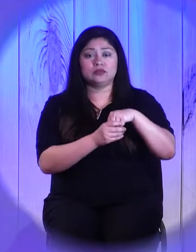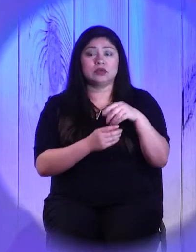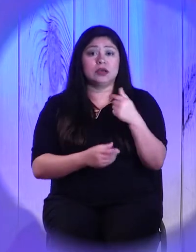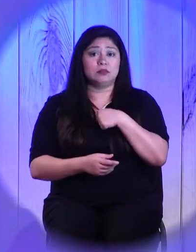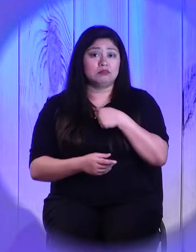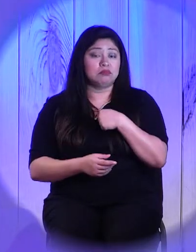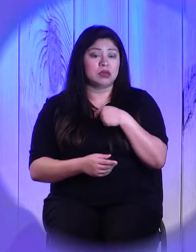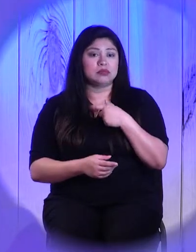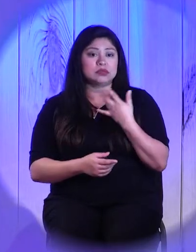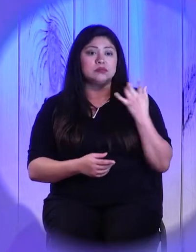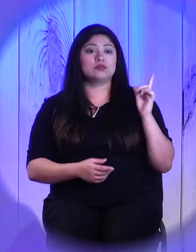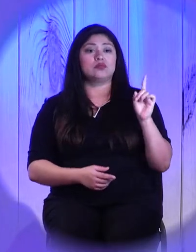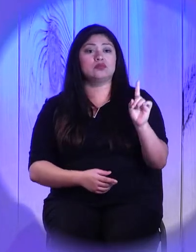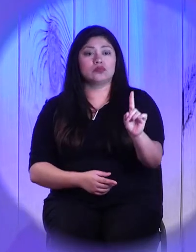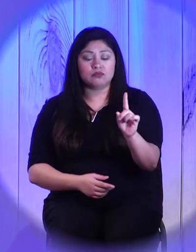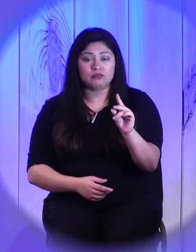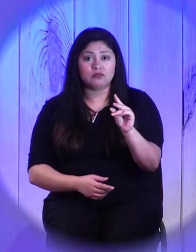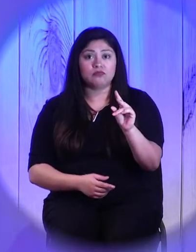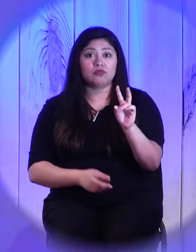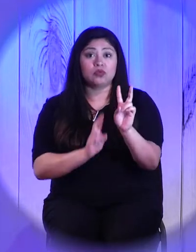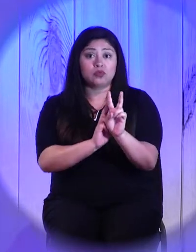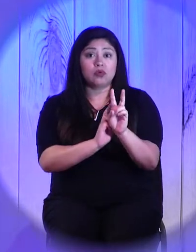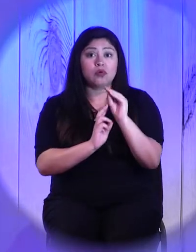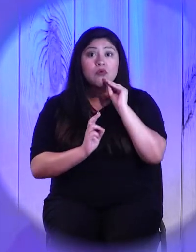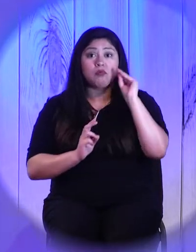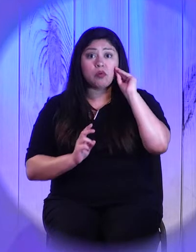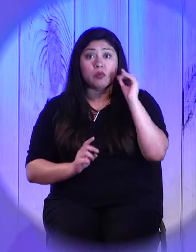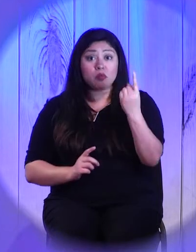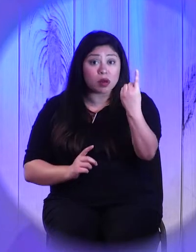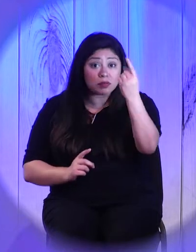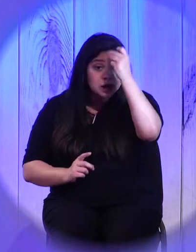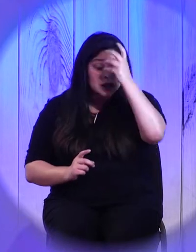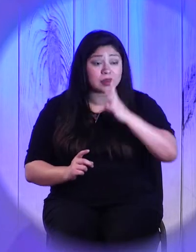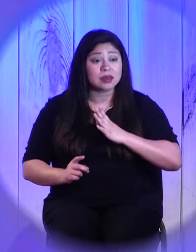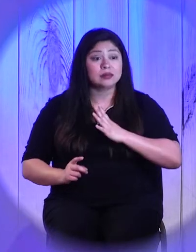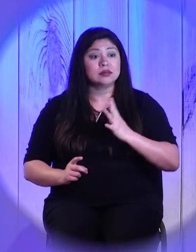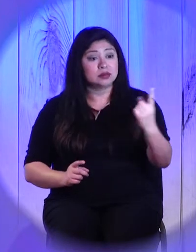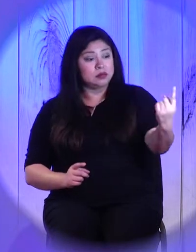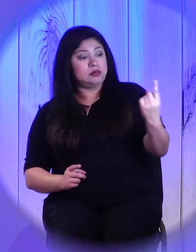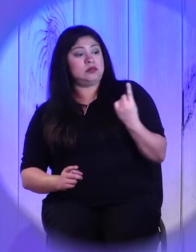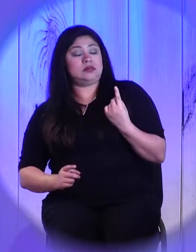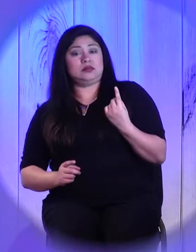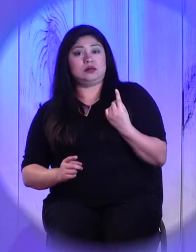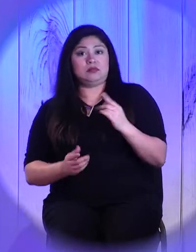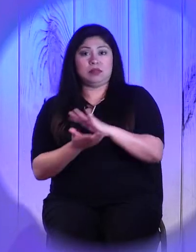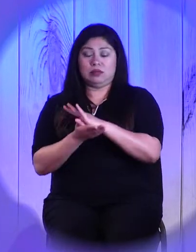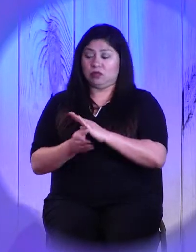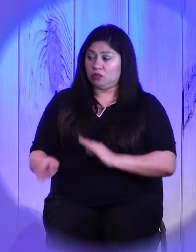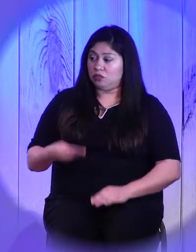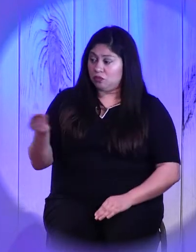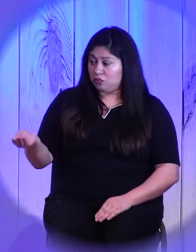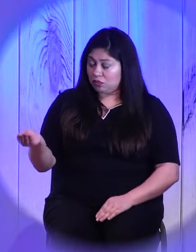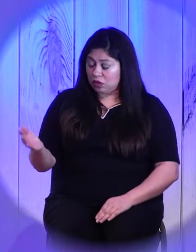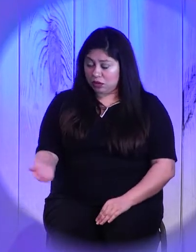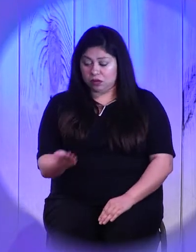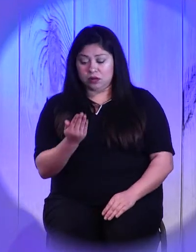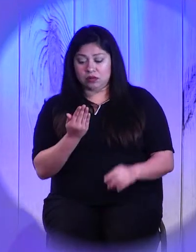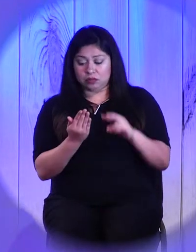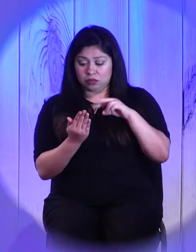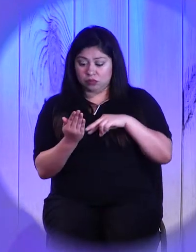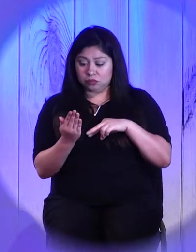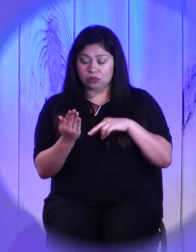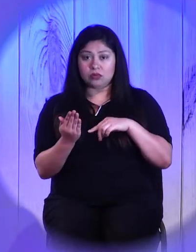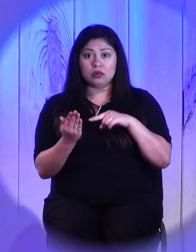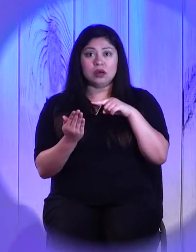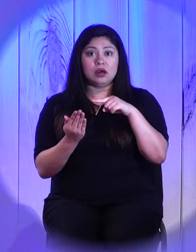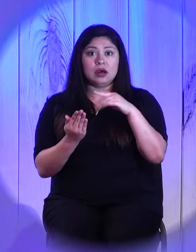in the funeral home to do the service when all of the sudden a man came to me and handed me a sheet of paper. On that paper, he had a